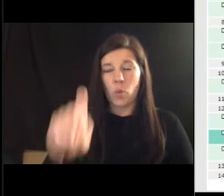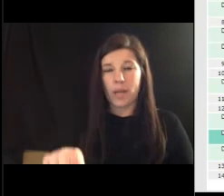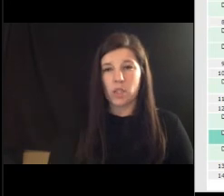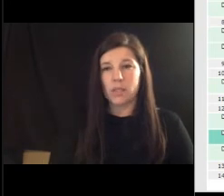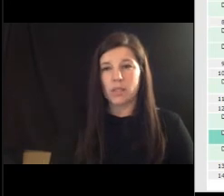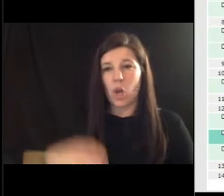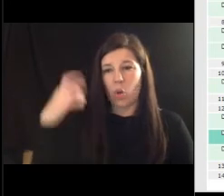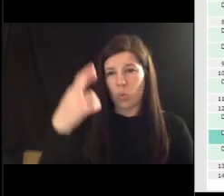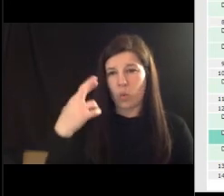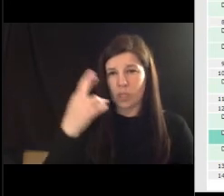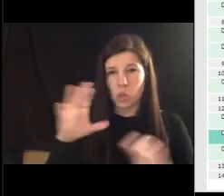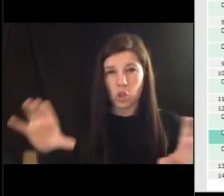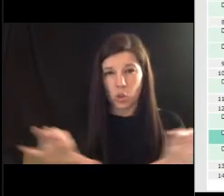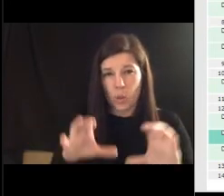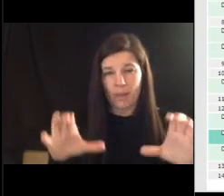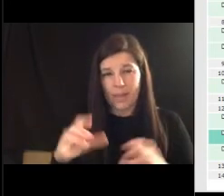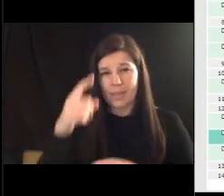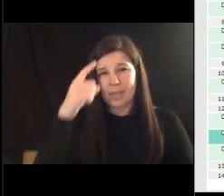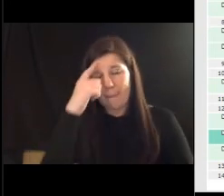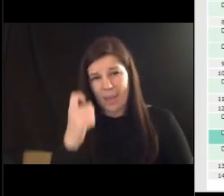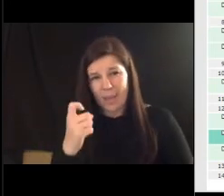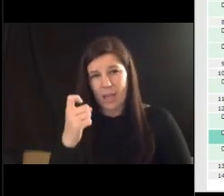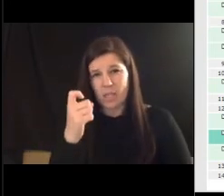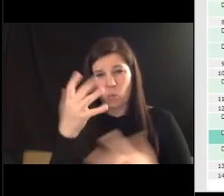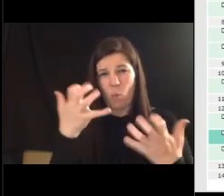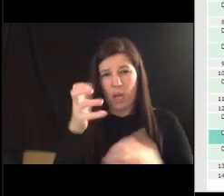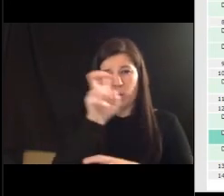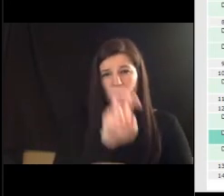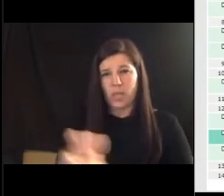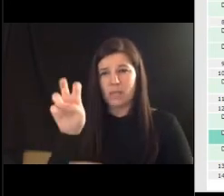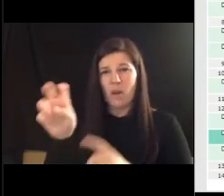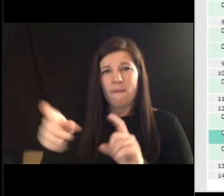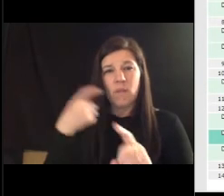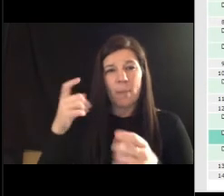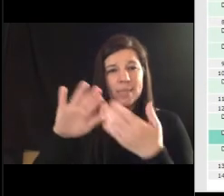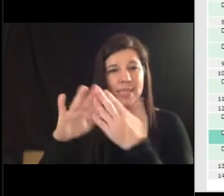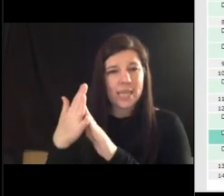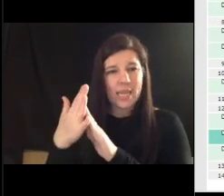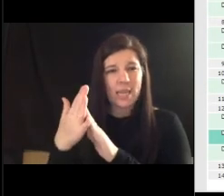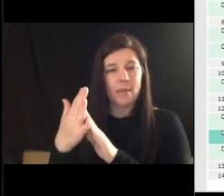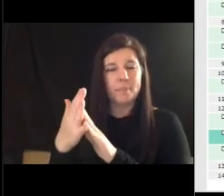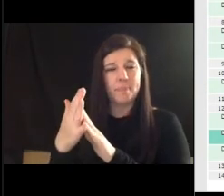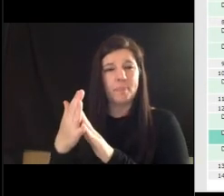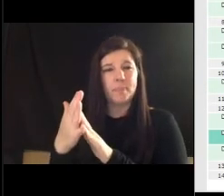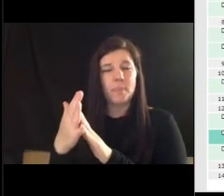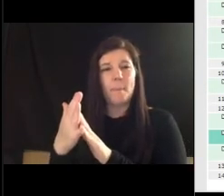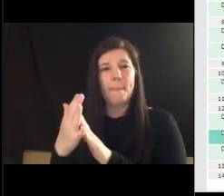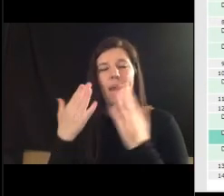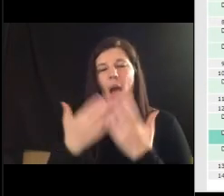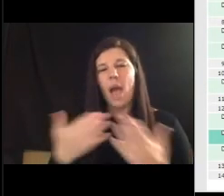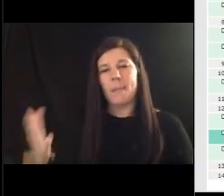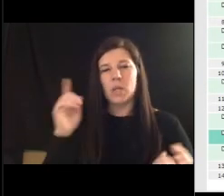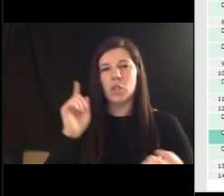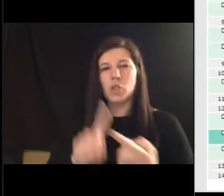doing this we're looking at doing this and transferring it from a city collectible item to